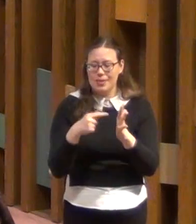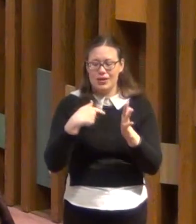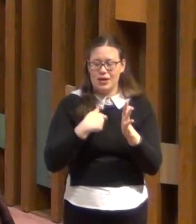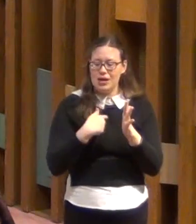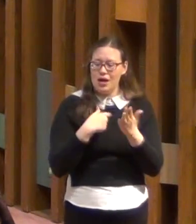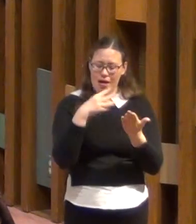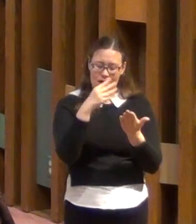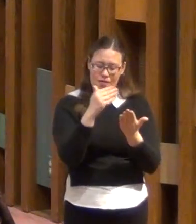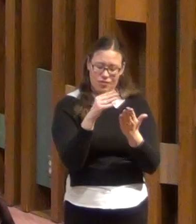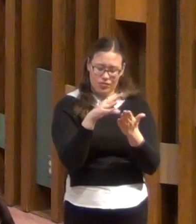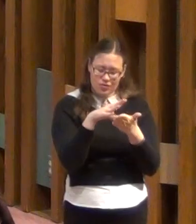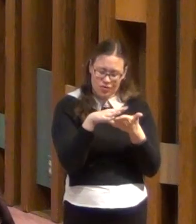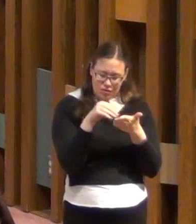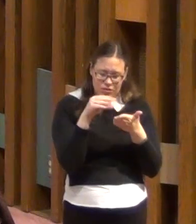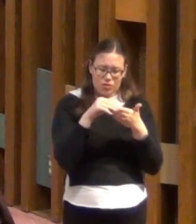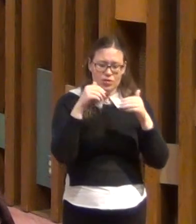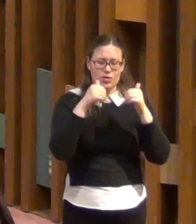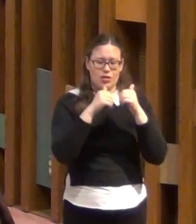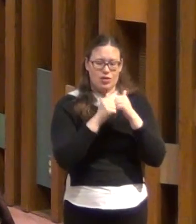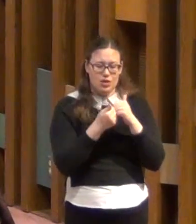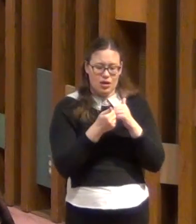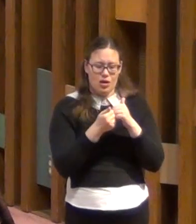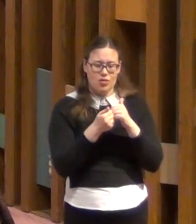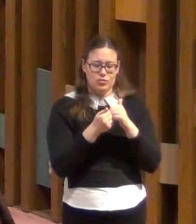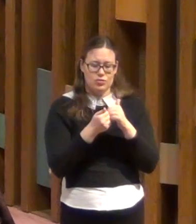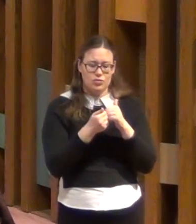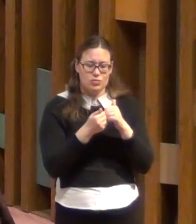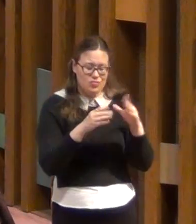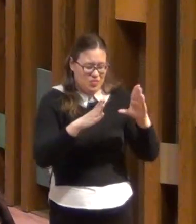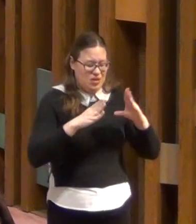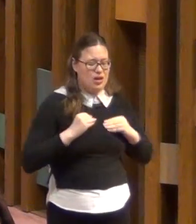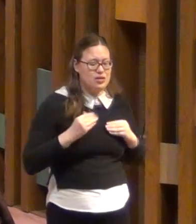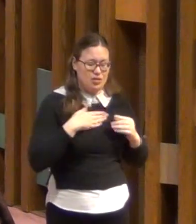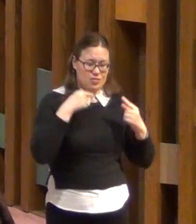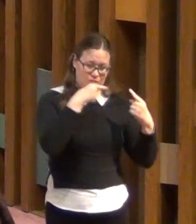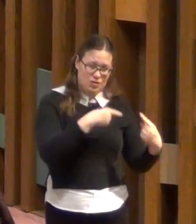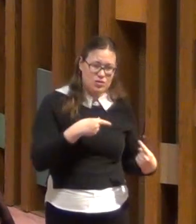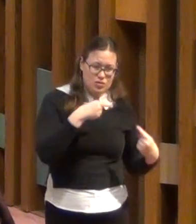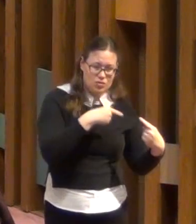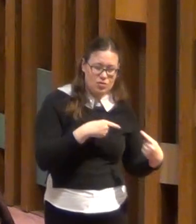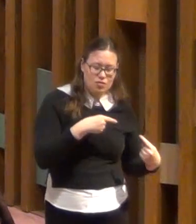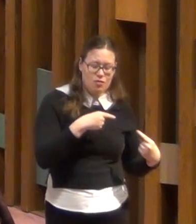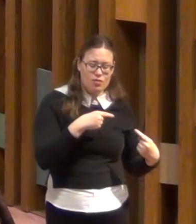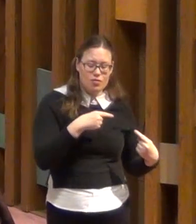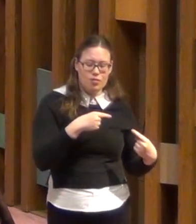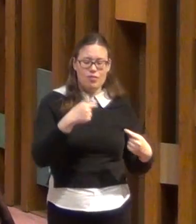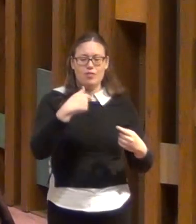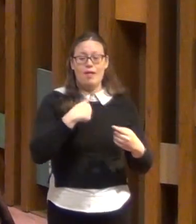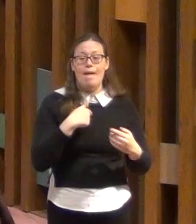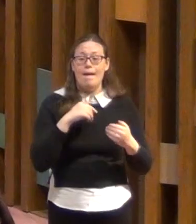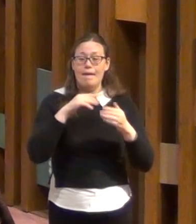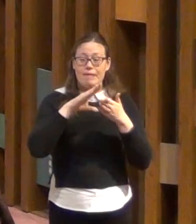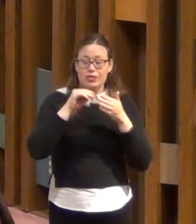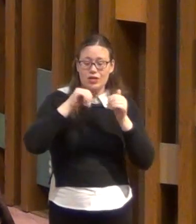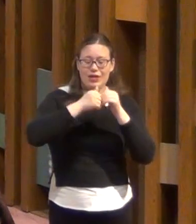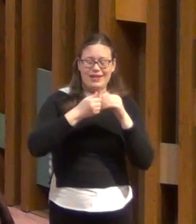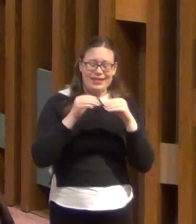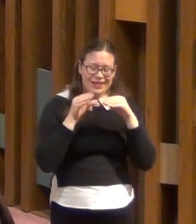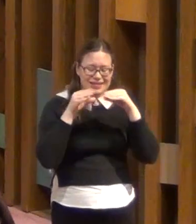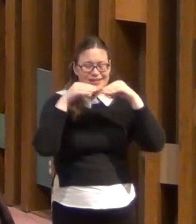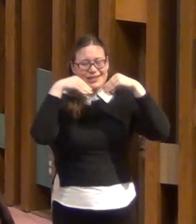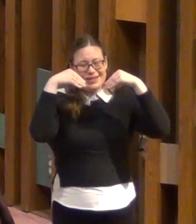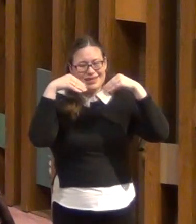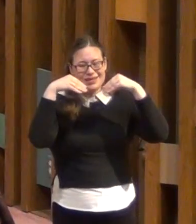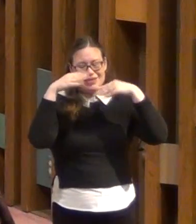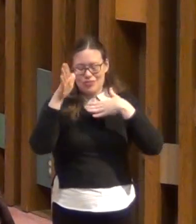prosper in my want. I have learned how to smile in